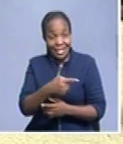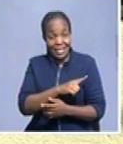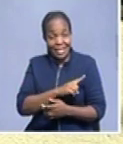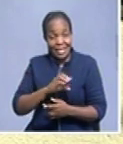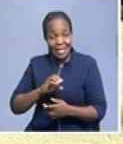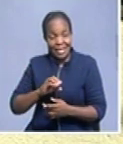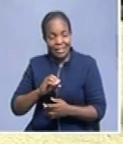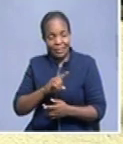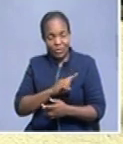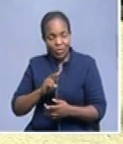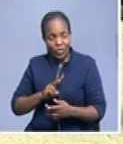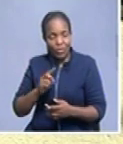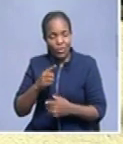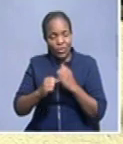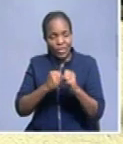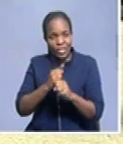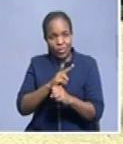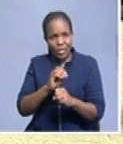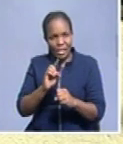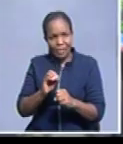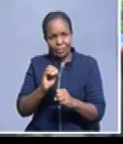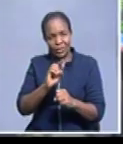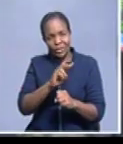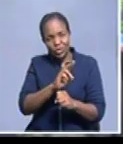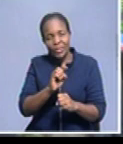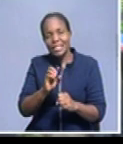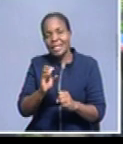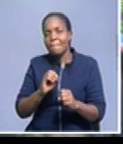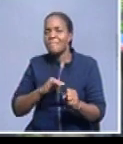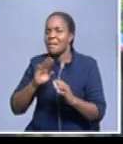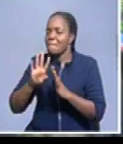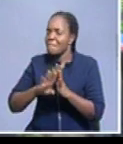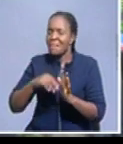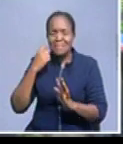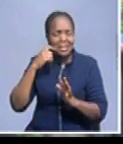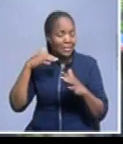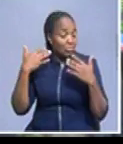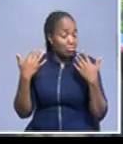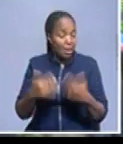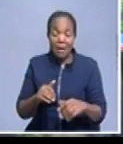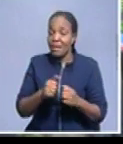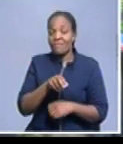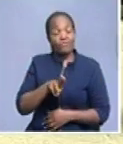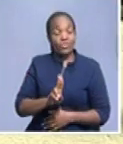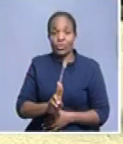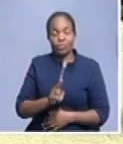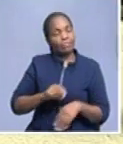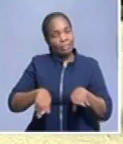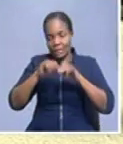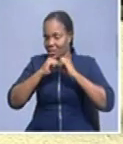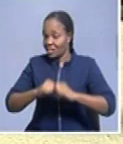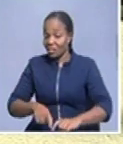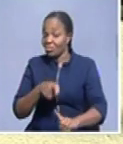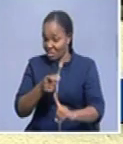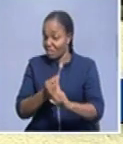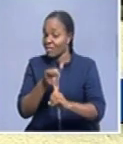with that terrible U. Since then, I made a decision that I need to take on this English. I had